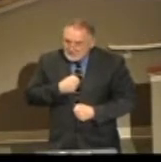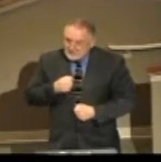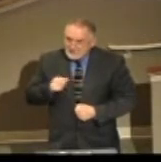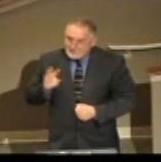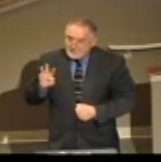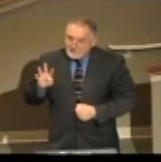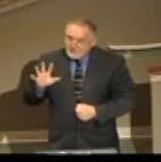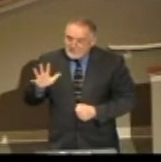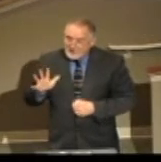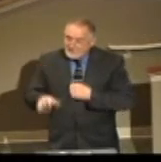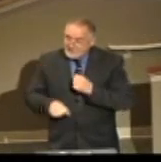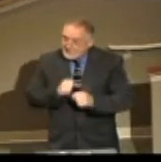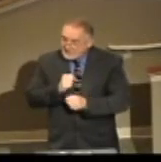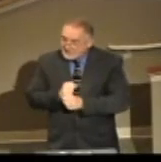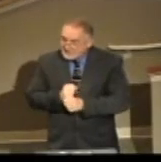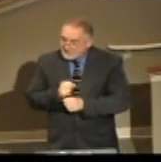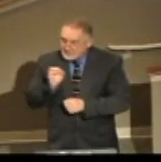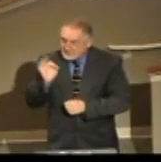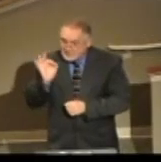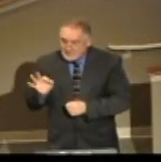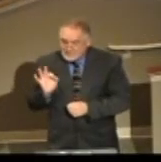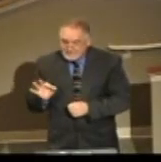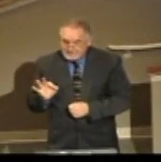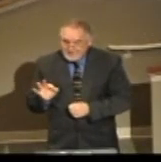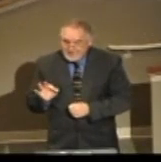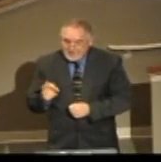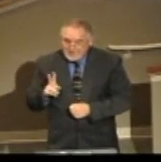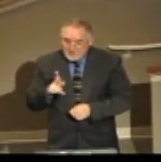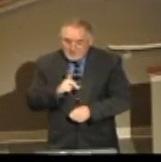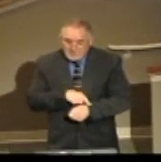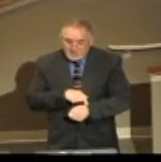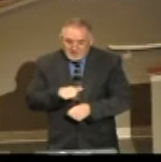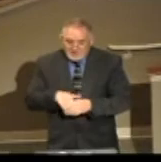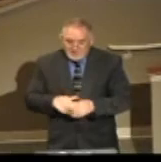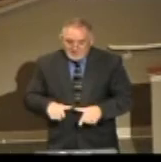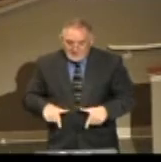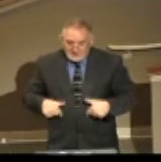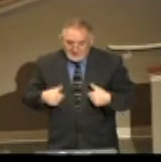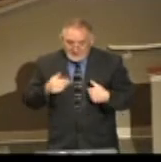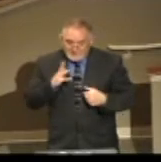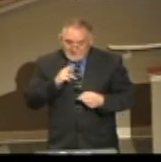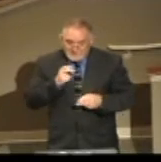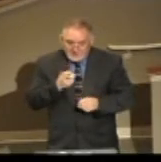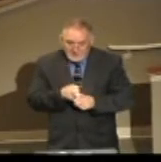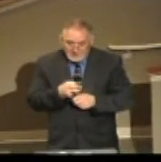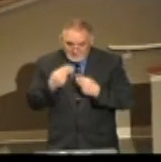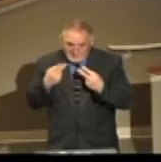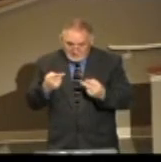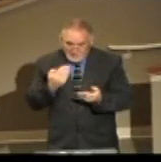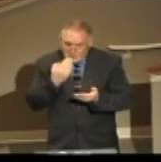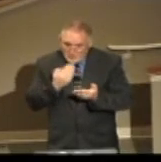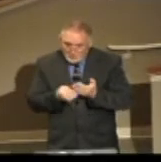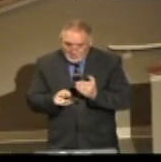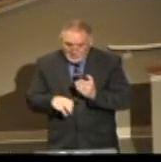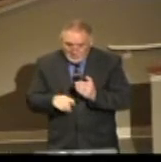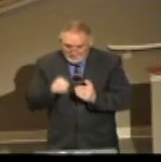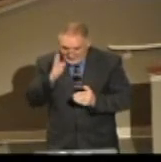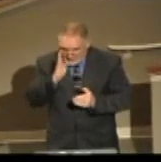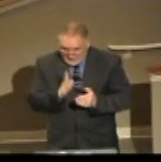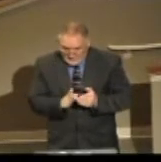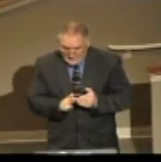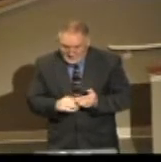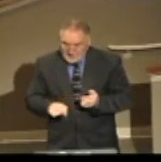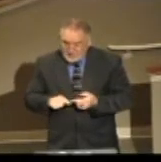45 years of pastoring, 47 years of preaching. There are two times in my life it's hard for us to see the goodness of God. And it's when